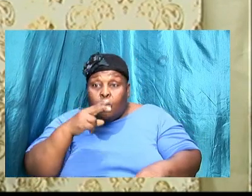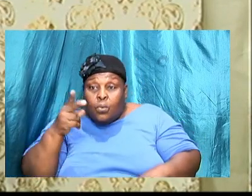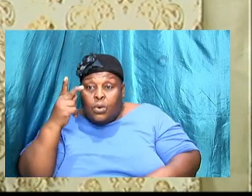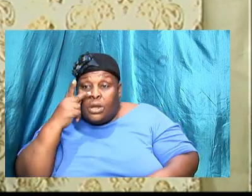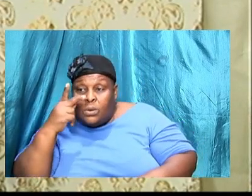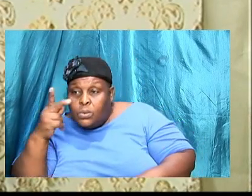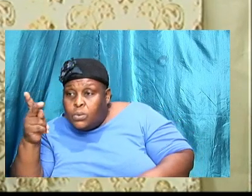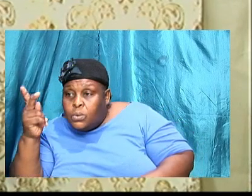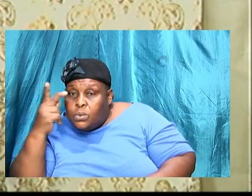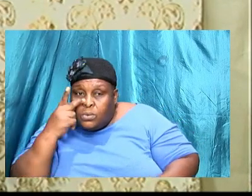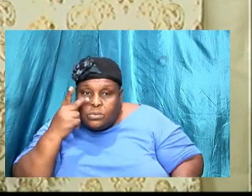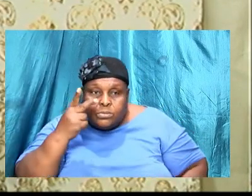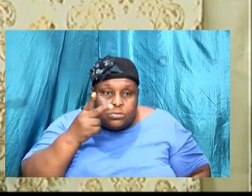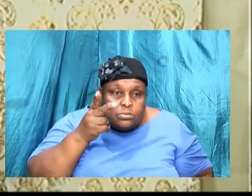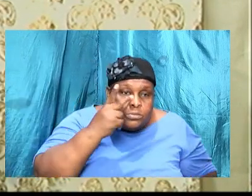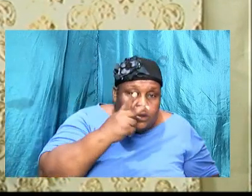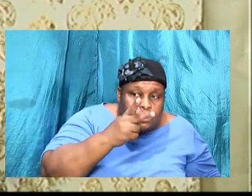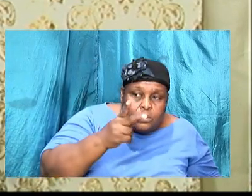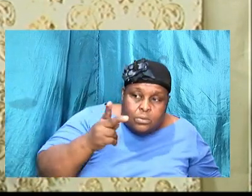and find a house